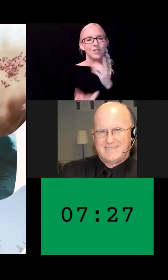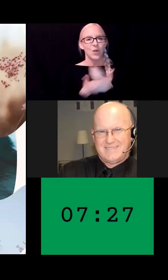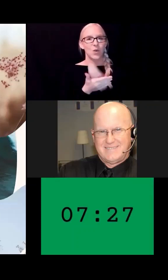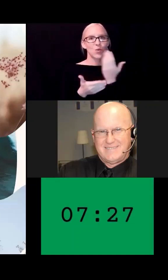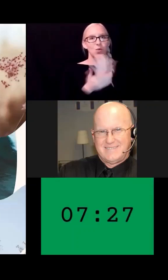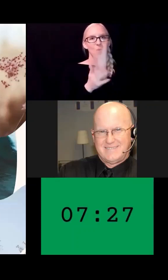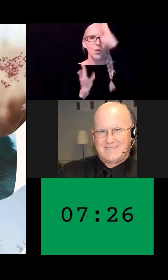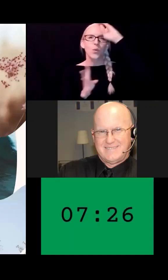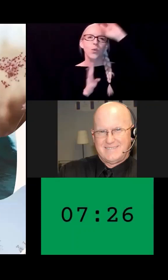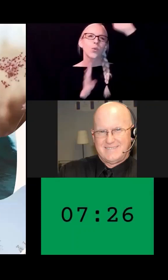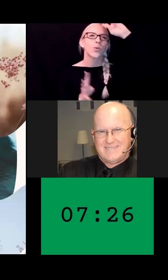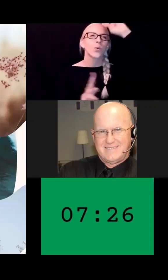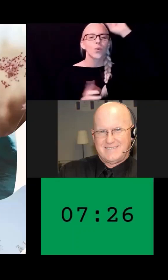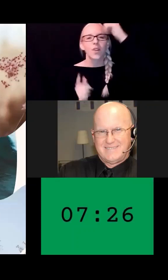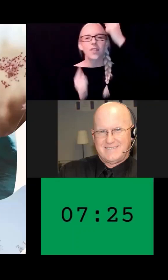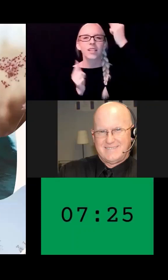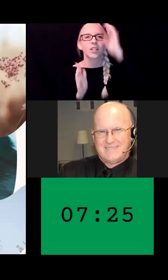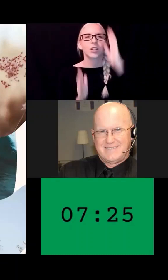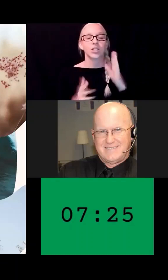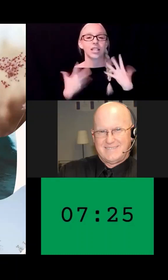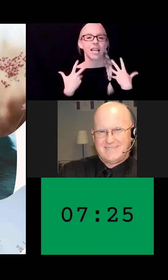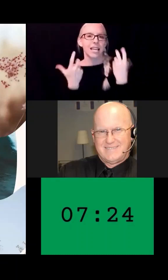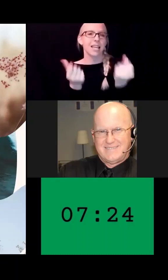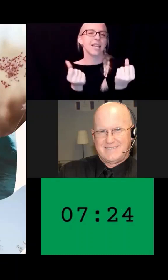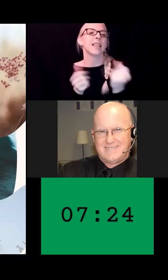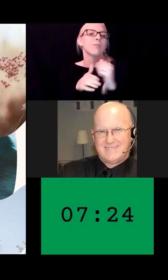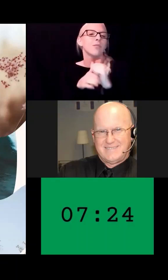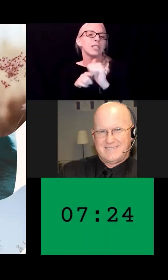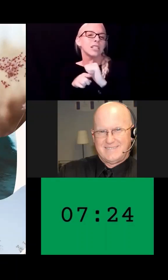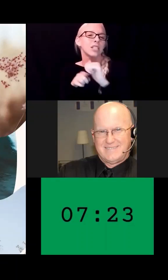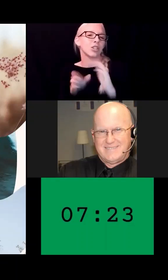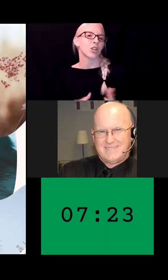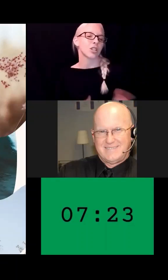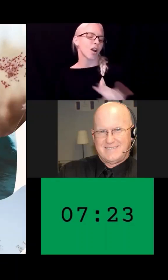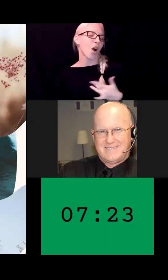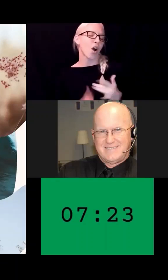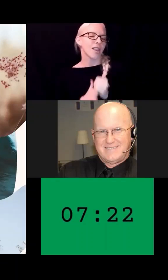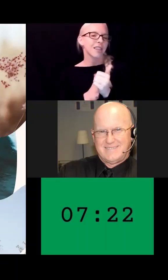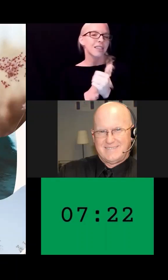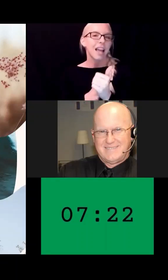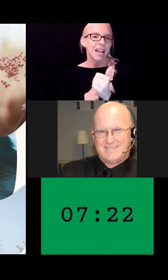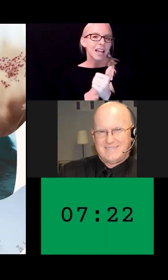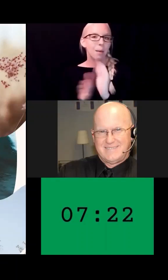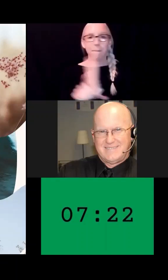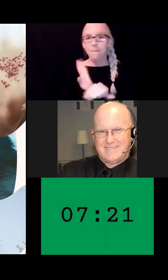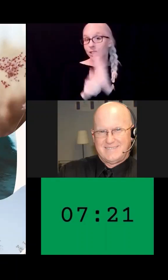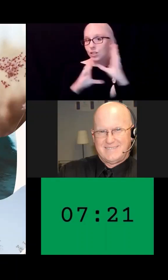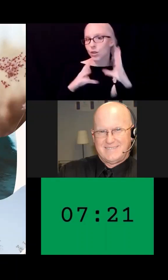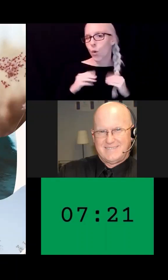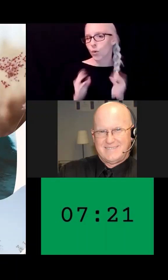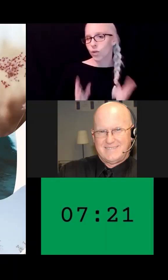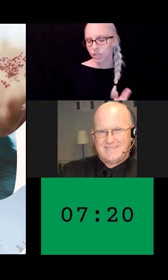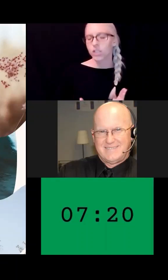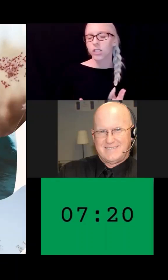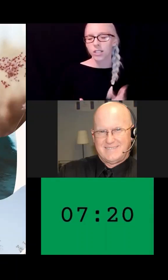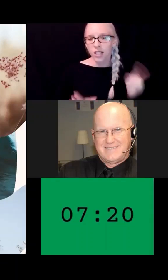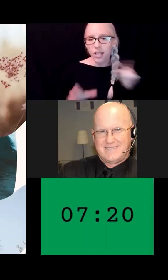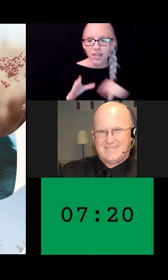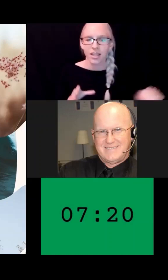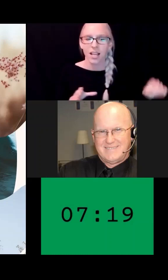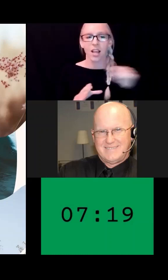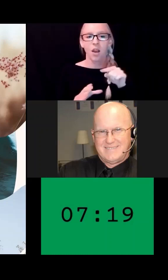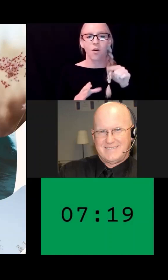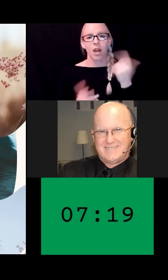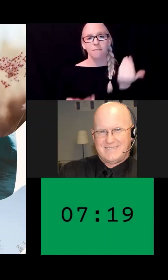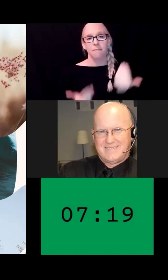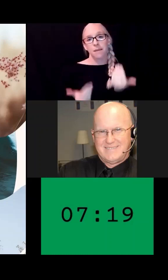These creative people, healing practitioners, heart-led business owners that we lovingly call our visionaries, don't always know